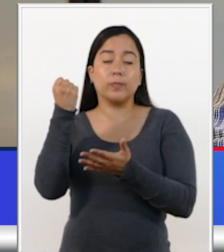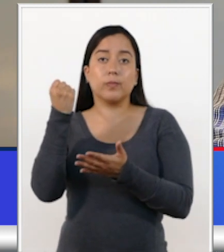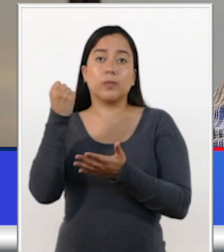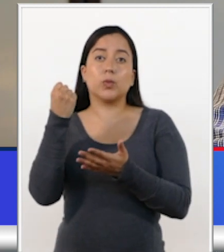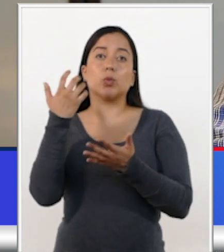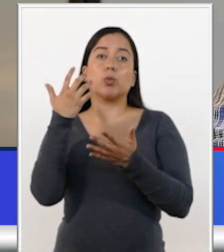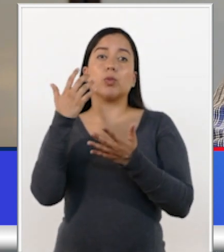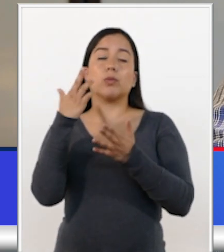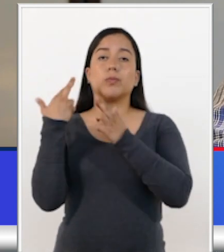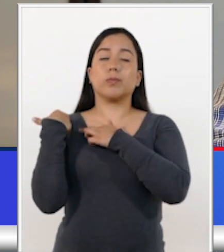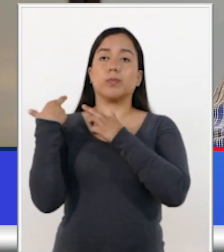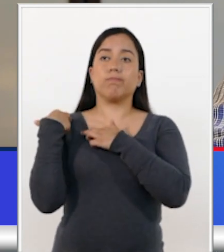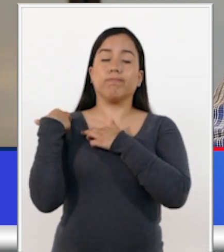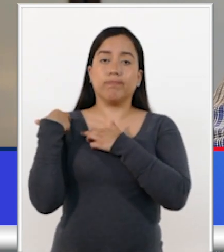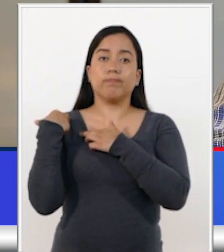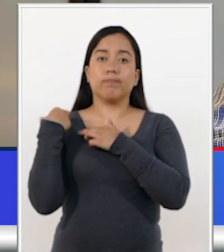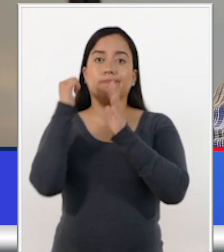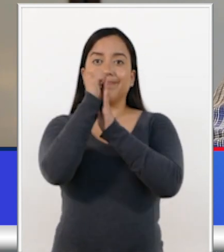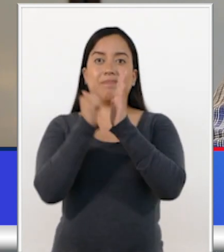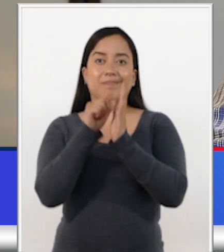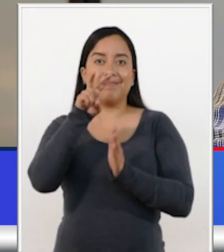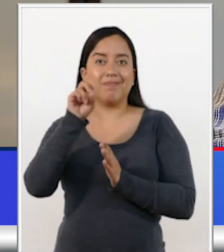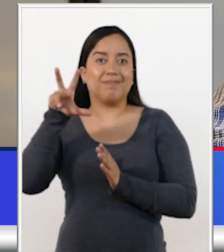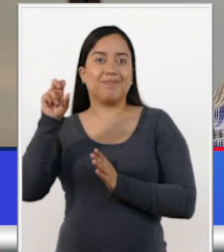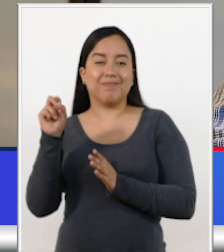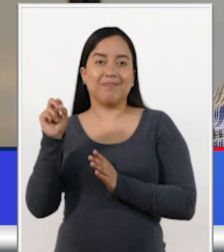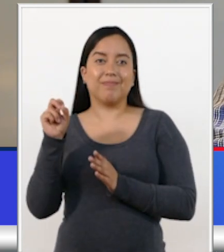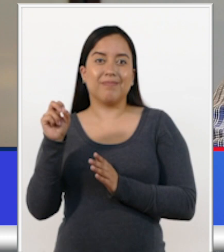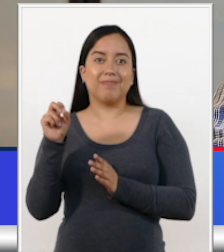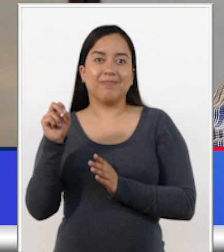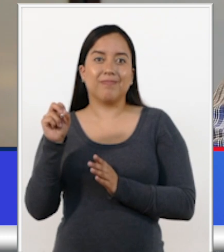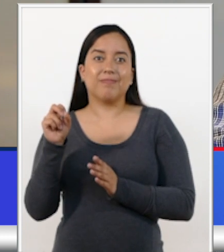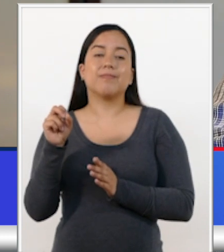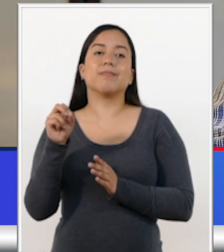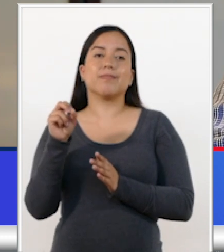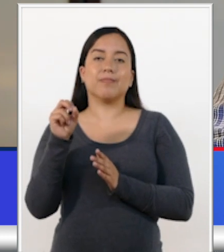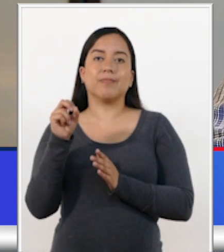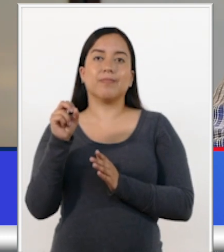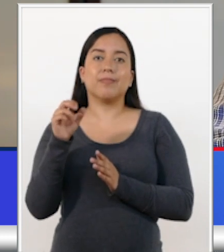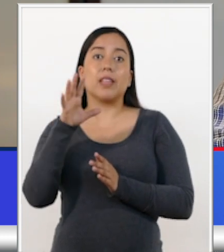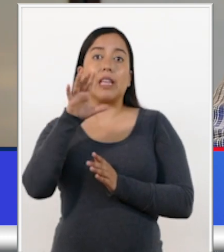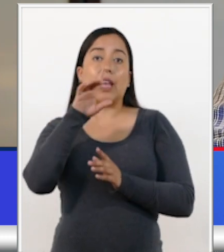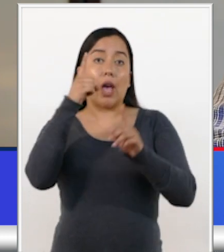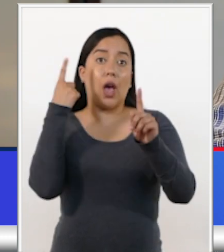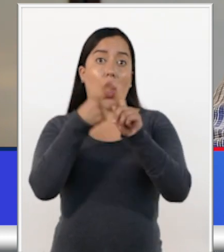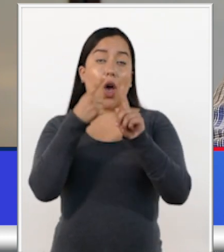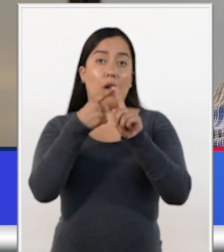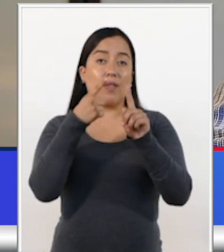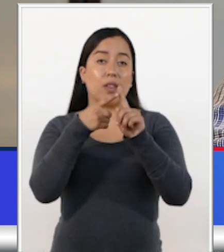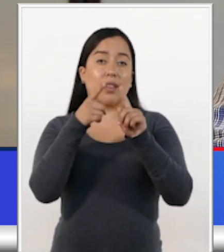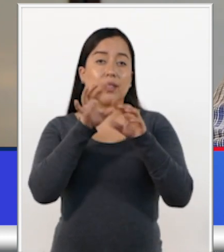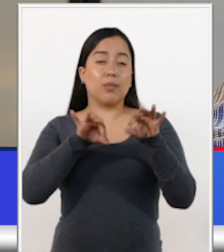under the 2030 Agenda. The acts of corruption linked to the SDG goals and targets should be considered for the development,